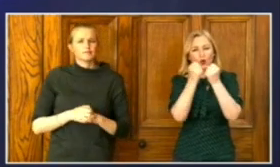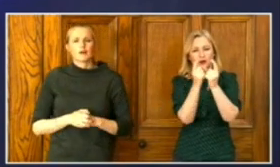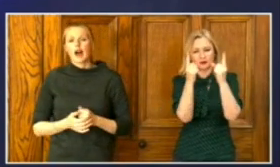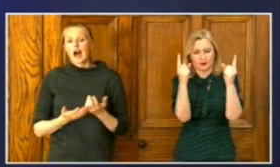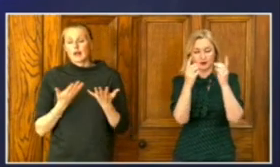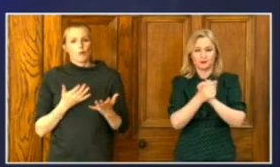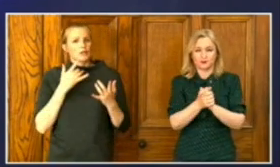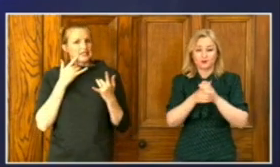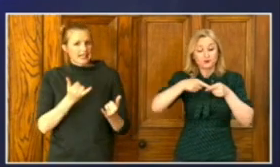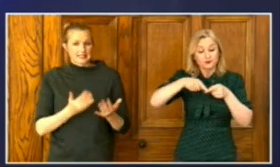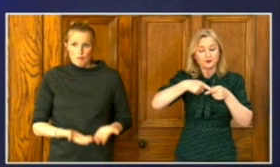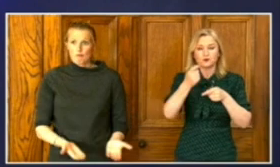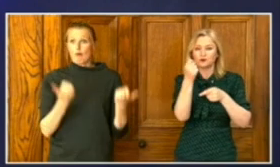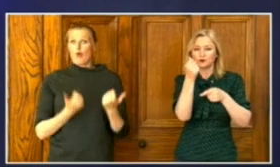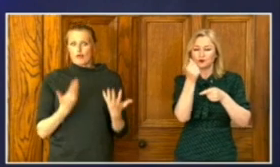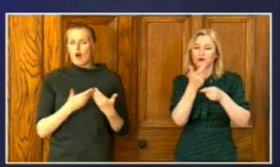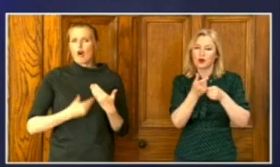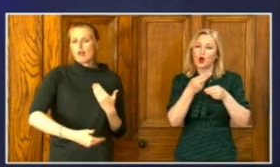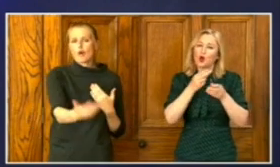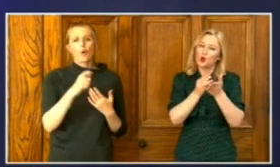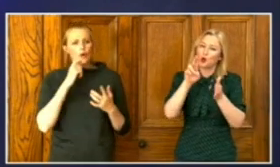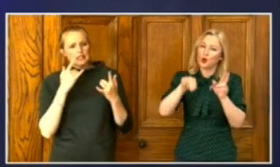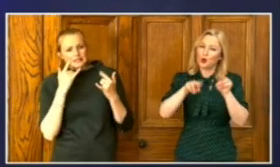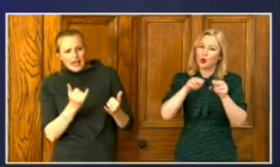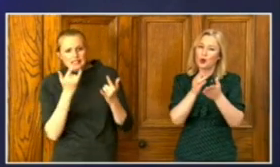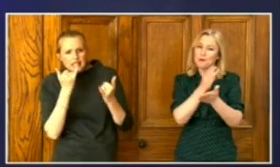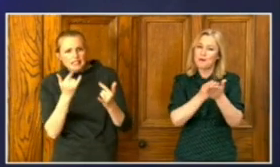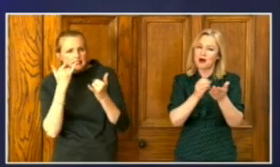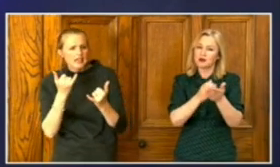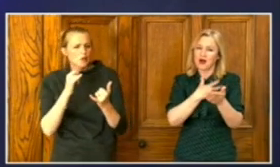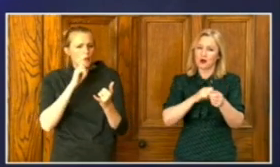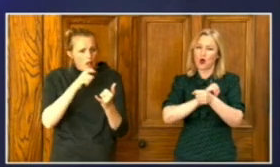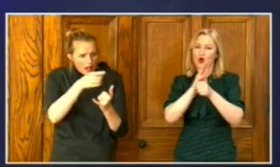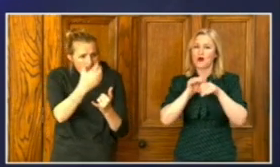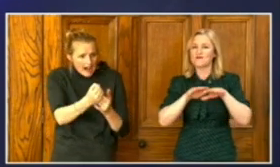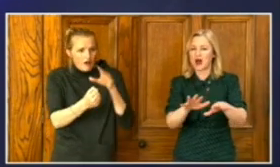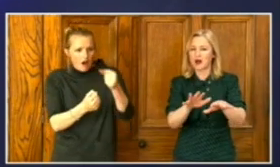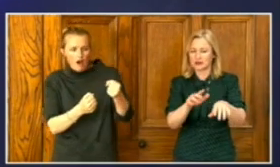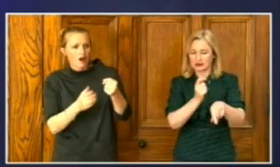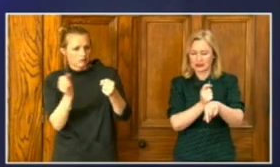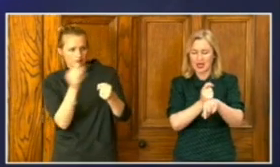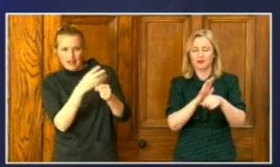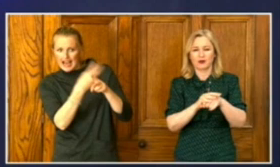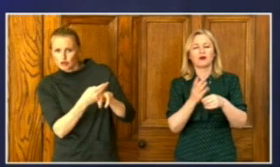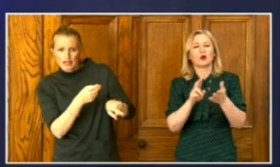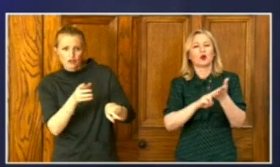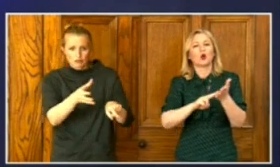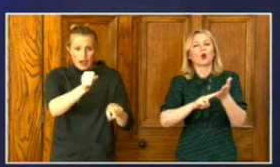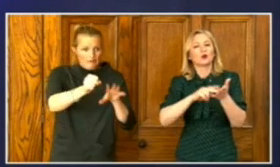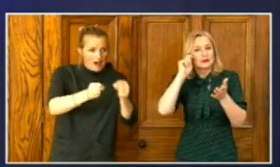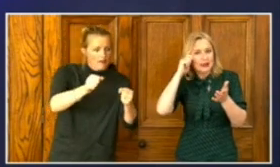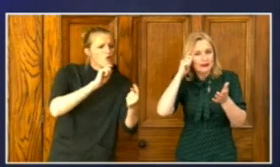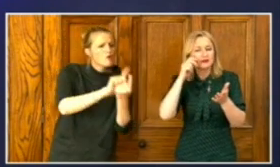tracking is key to all of that and we discussed this at the executive and a need to ramp up our capability. And to that end, we are